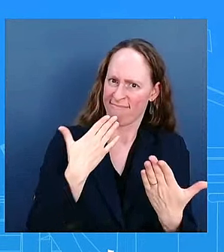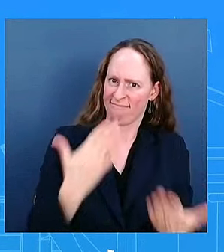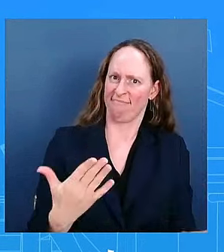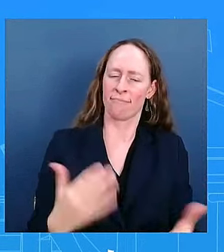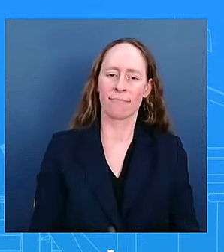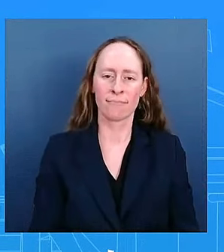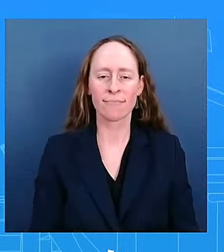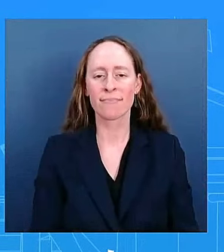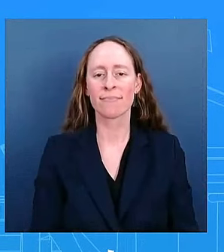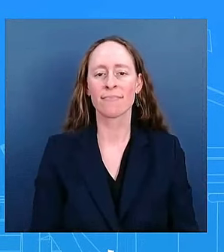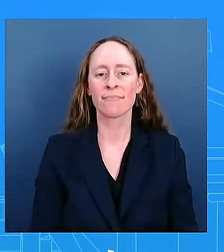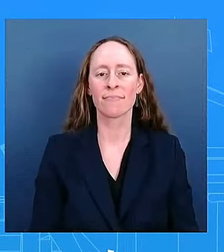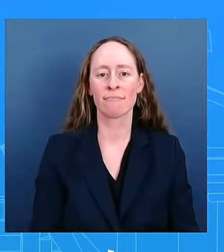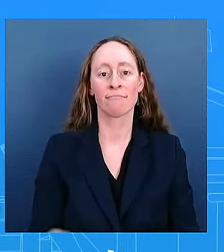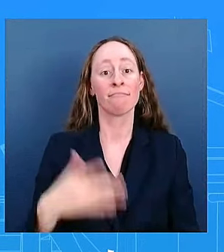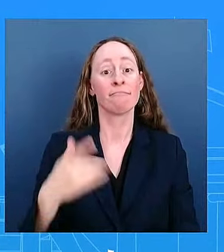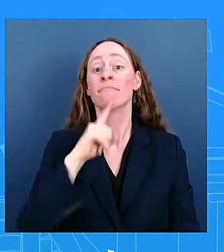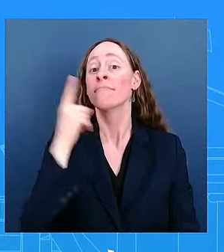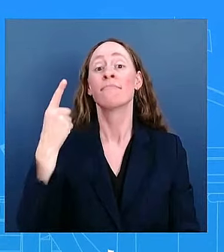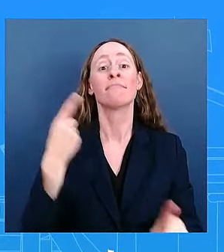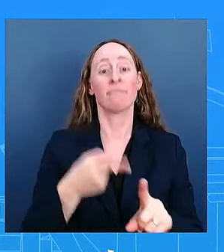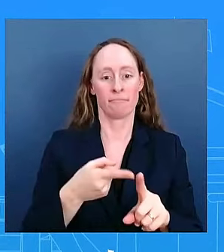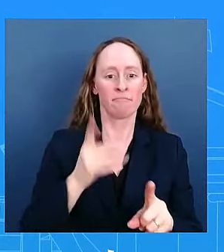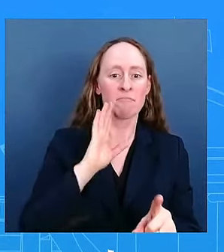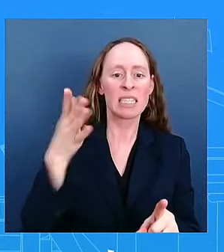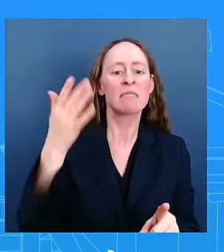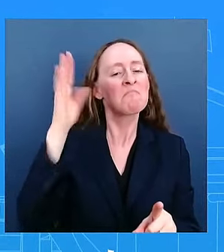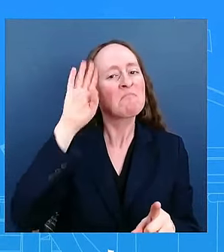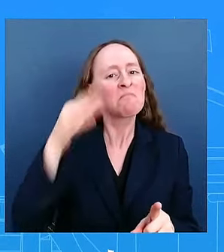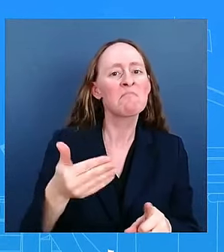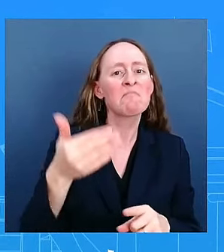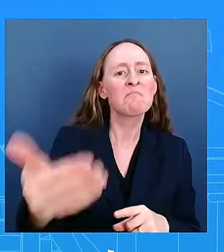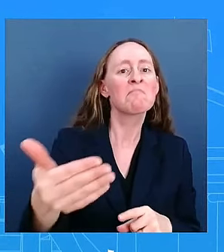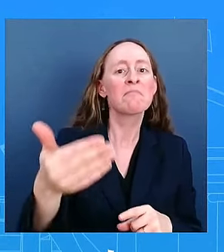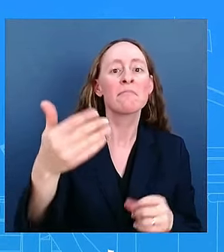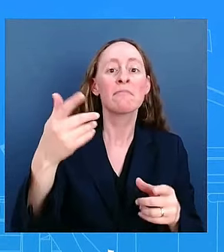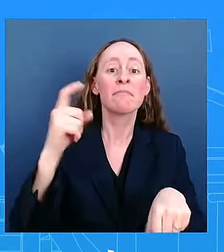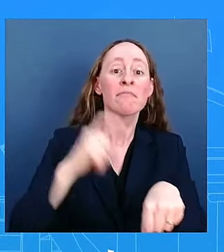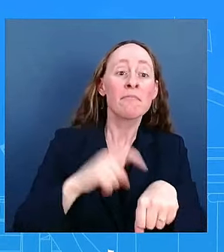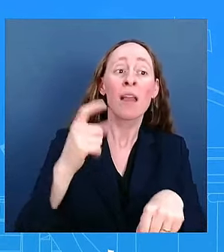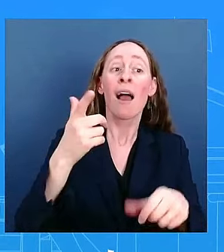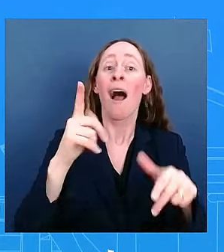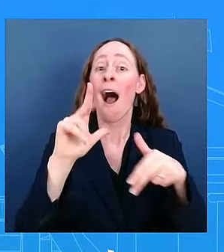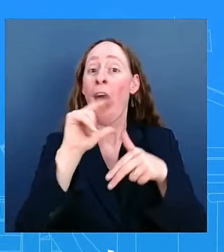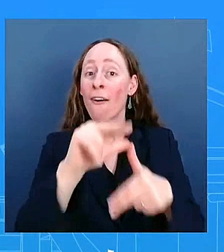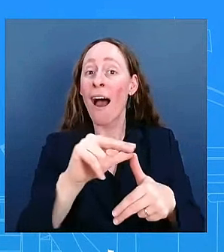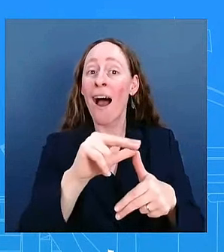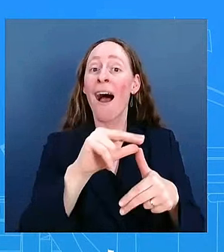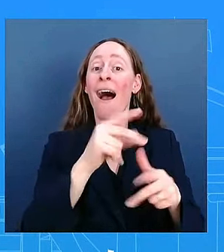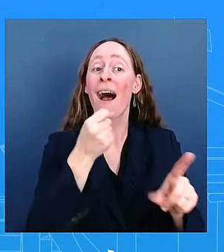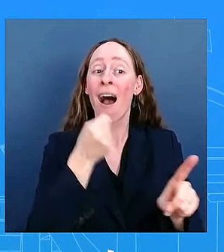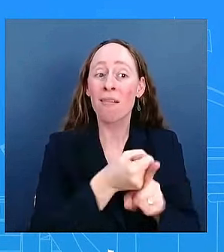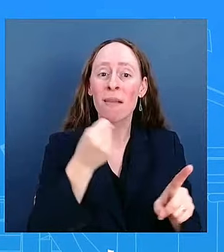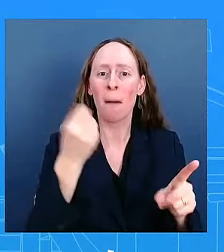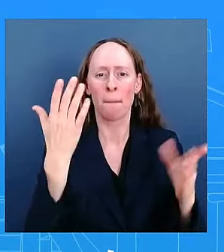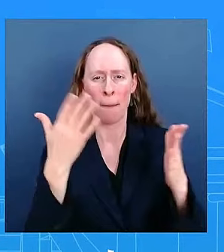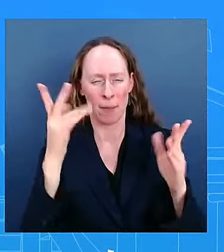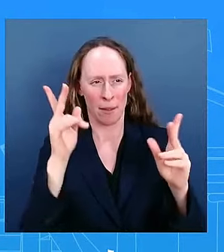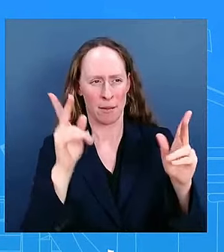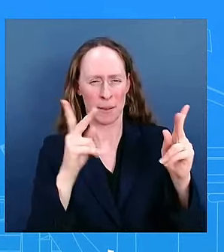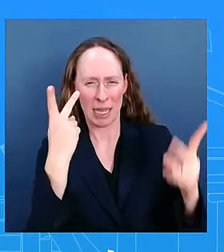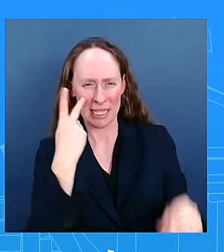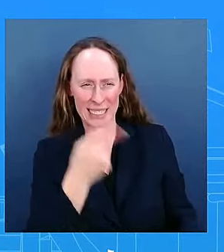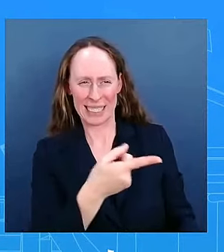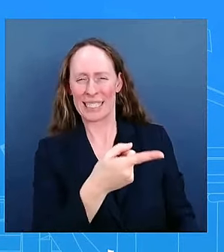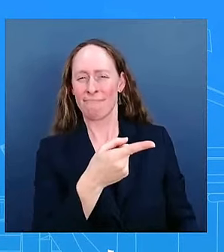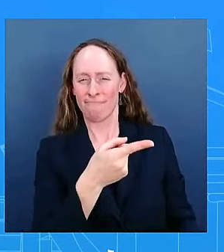october payrolls regarding the hurricanes outside analysts estimate that the extreme weather could lower could lower payroll